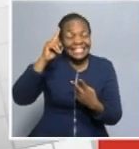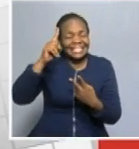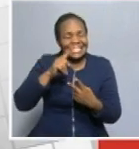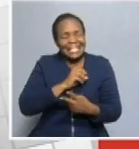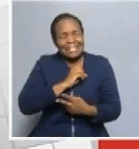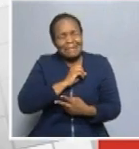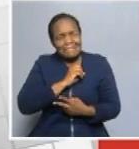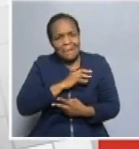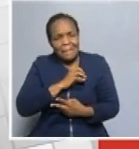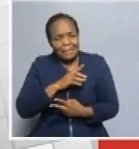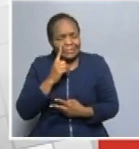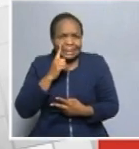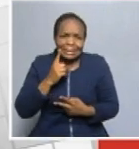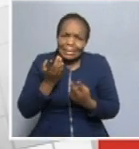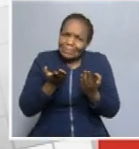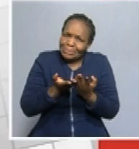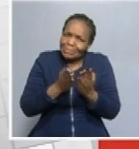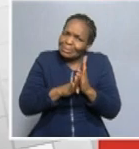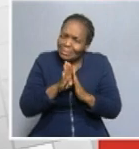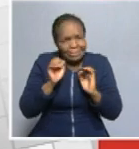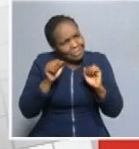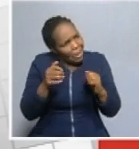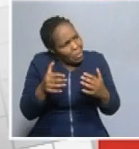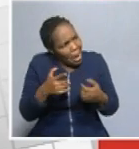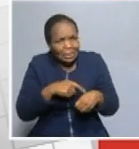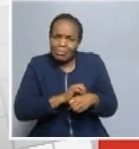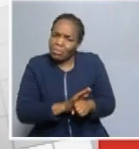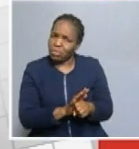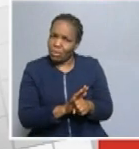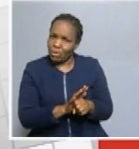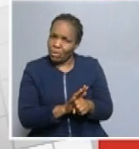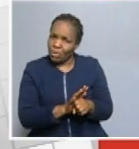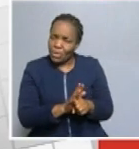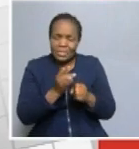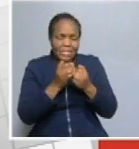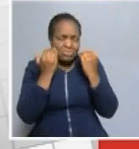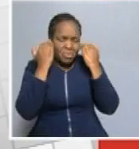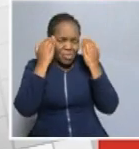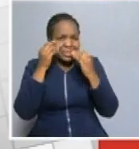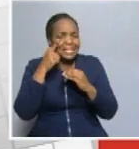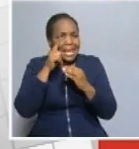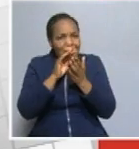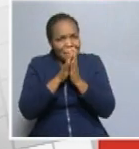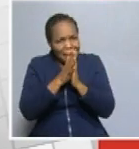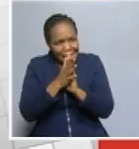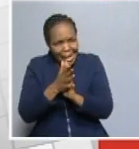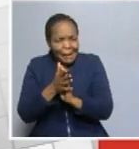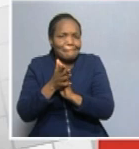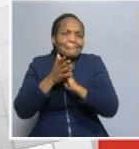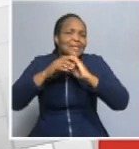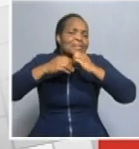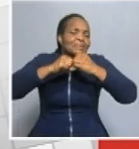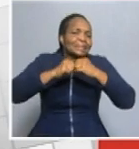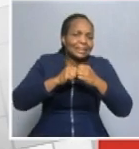learners will suffer academically because of the pandemic. So I think we can definitely see that the psychological effects of the pandemic on both the